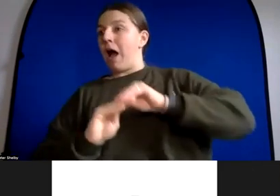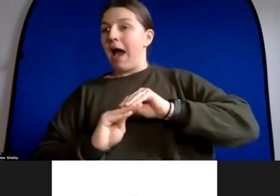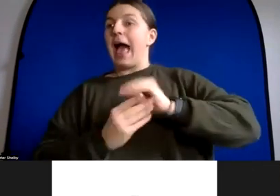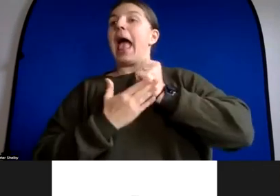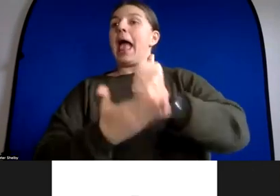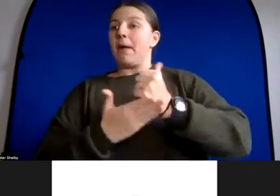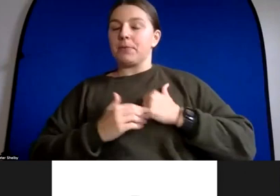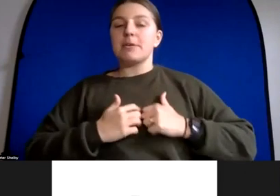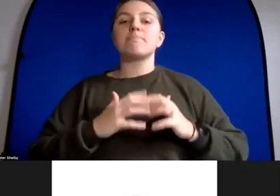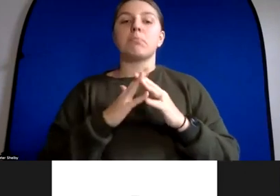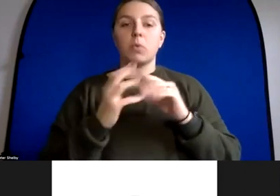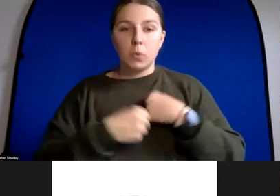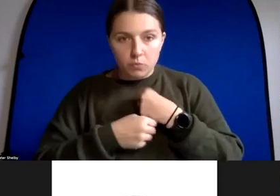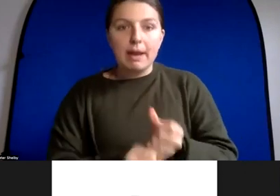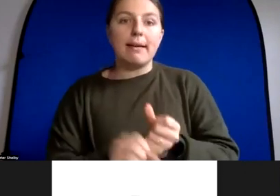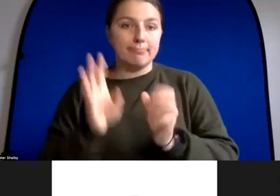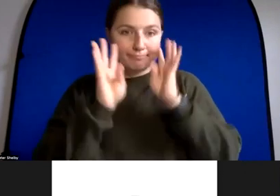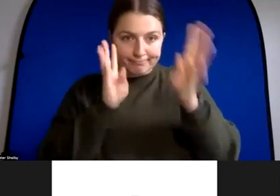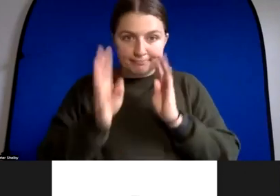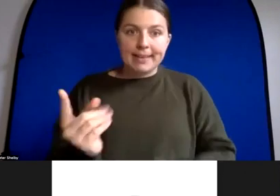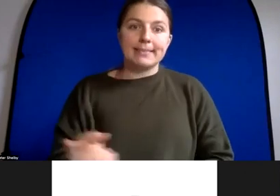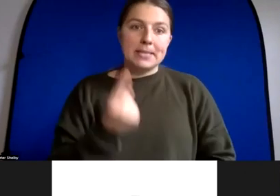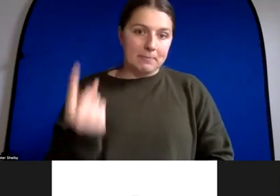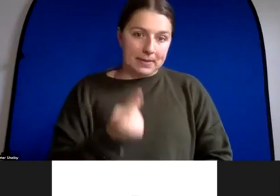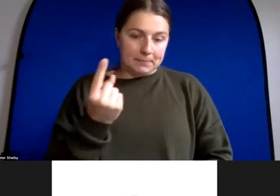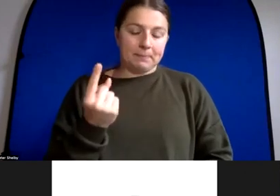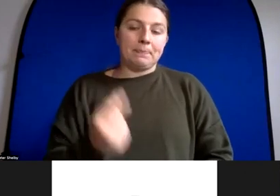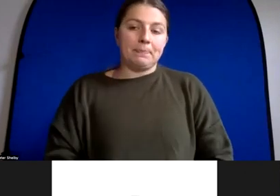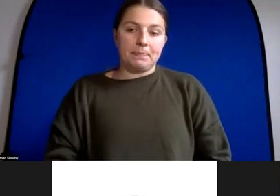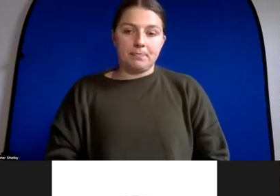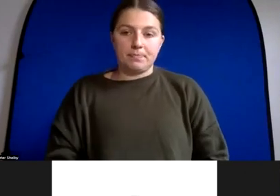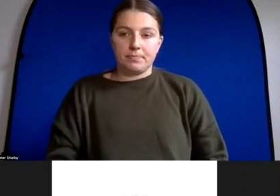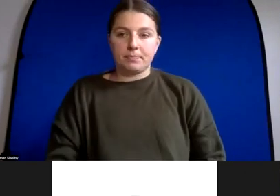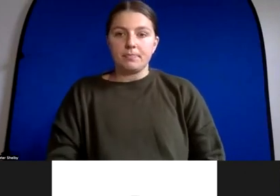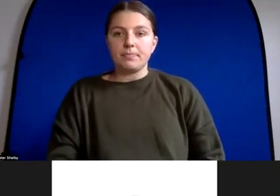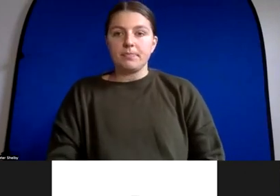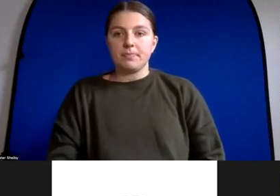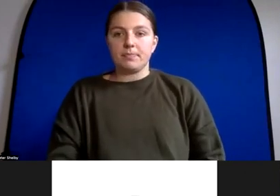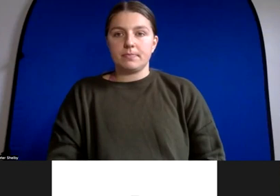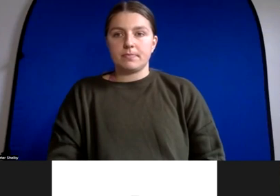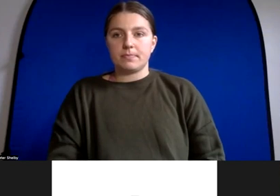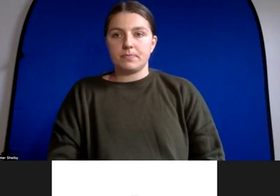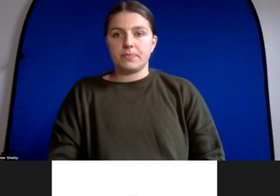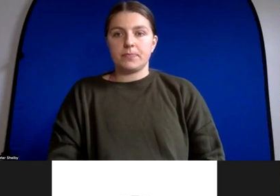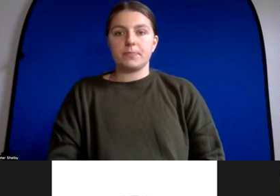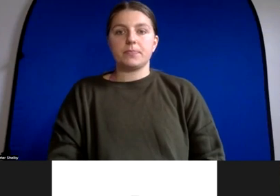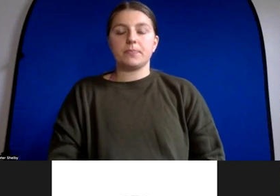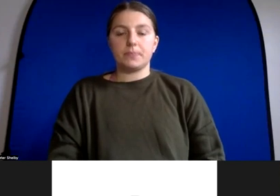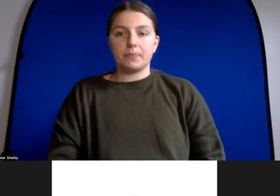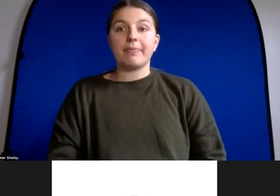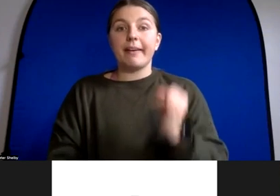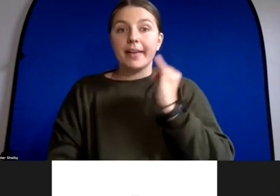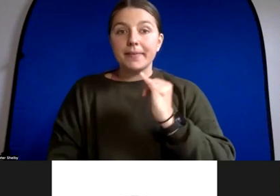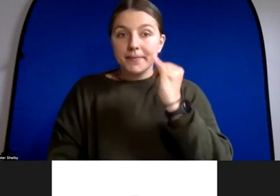what they use to help them create something um and if